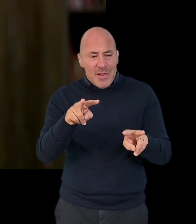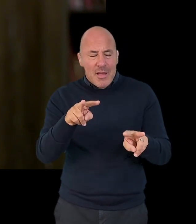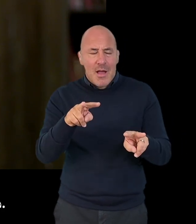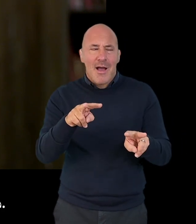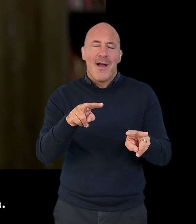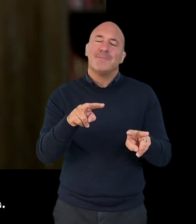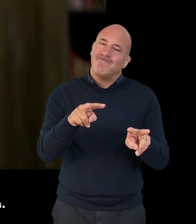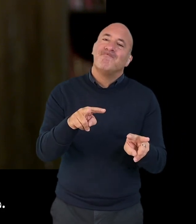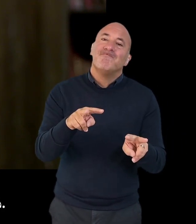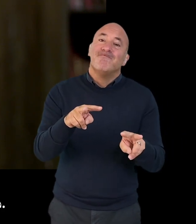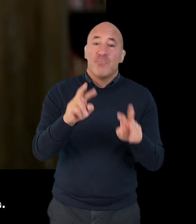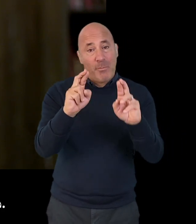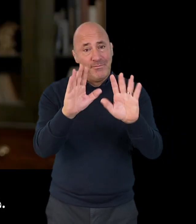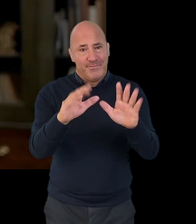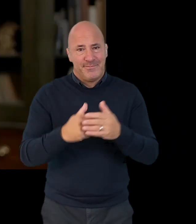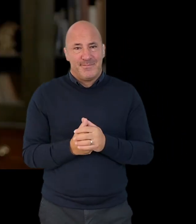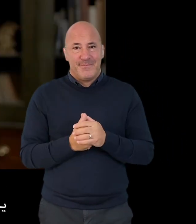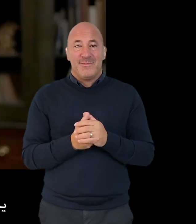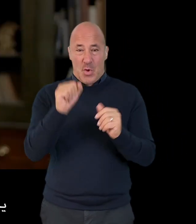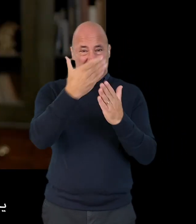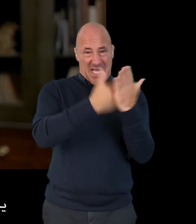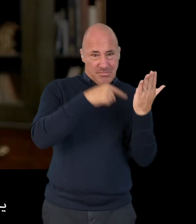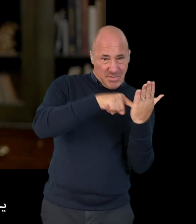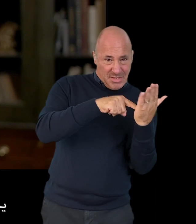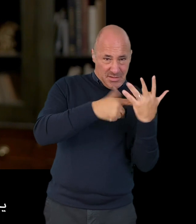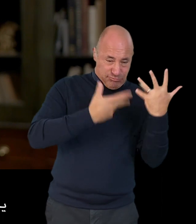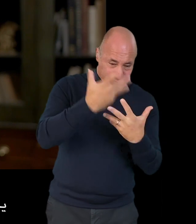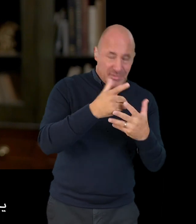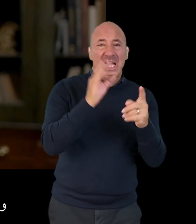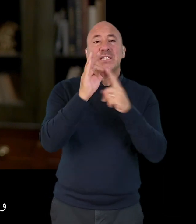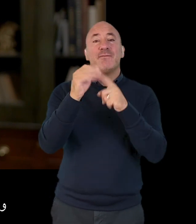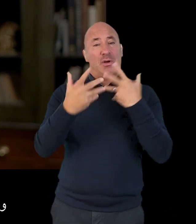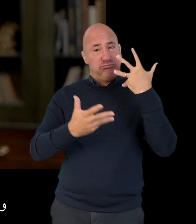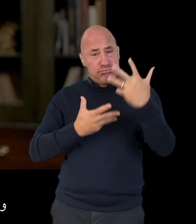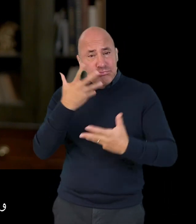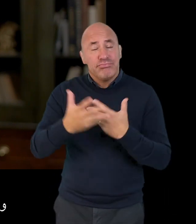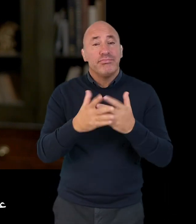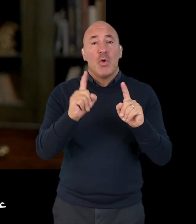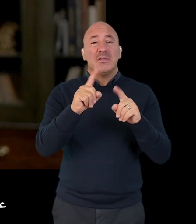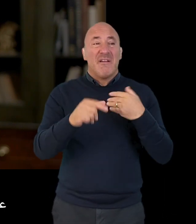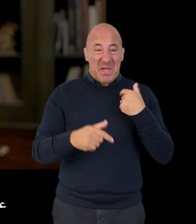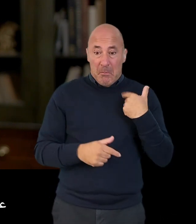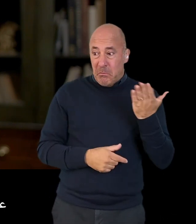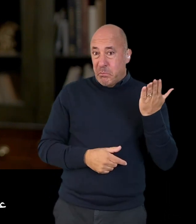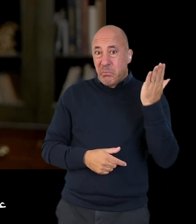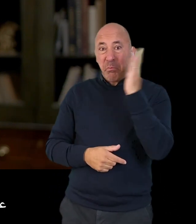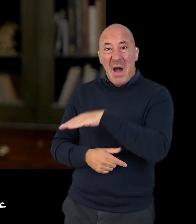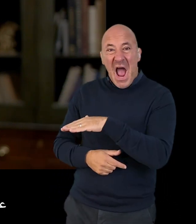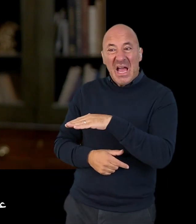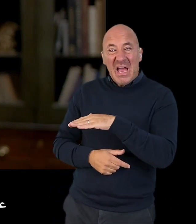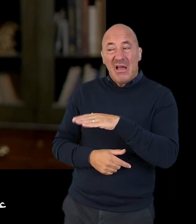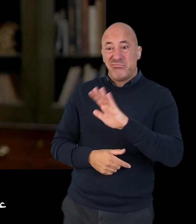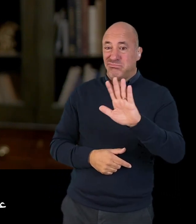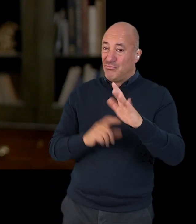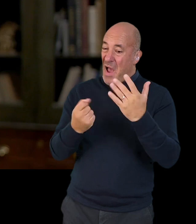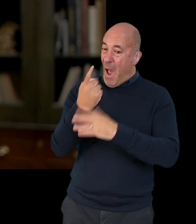hopefully you will be believed. You need to talk in your statement and in your interview about what would happen if you